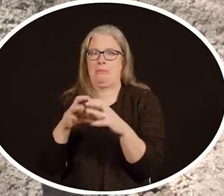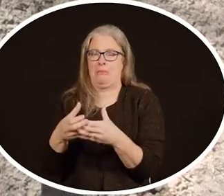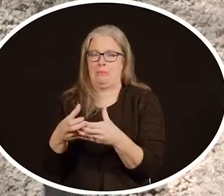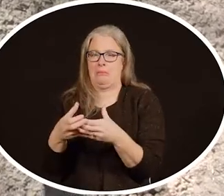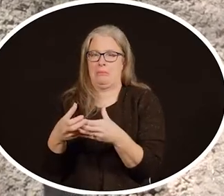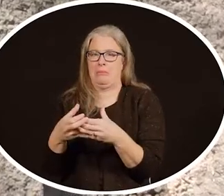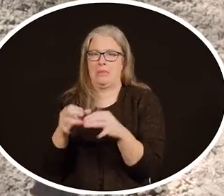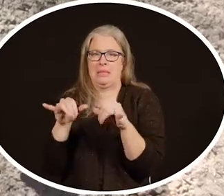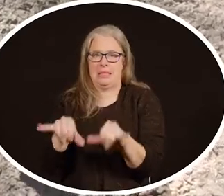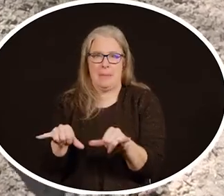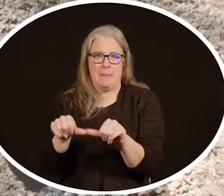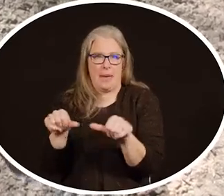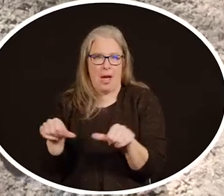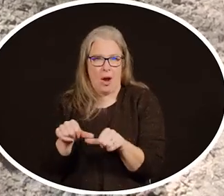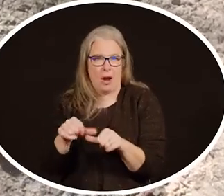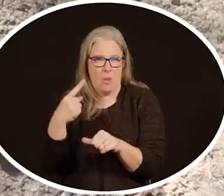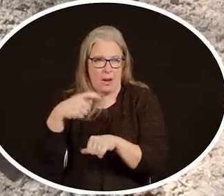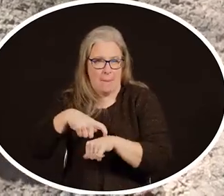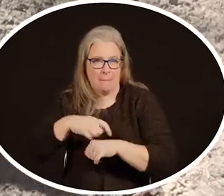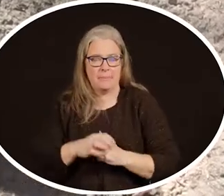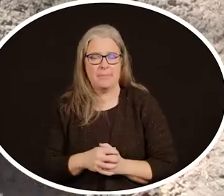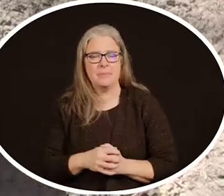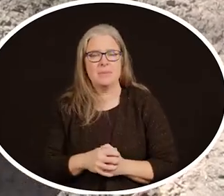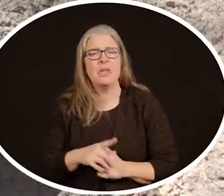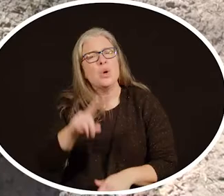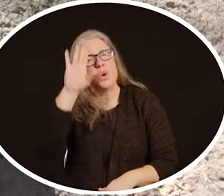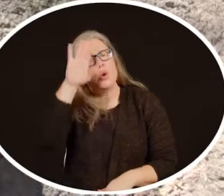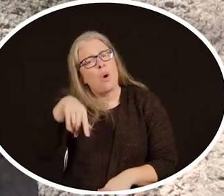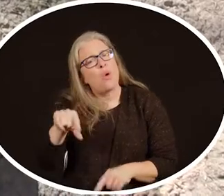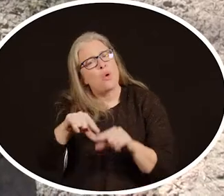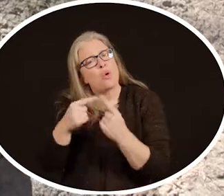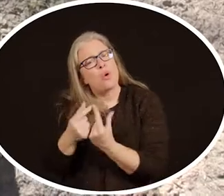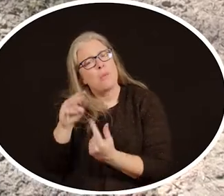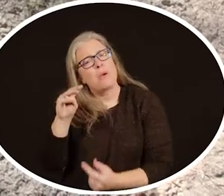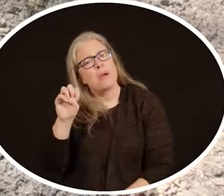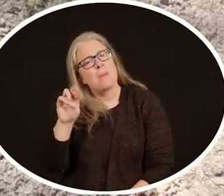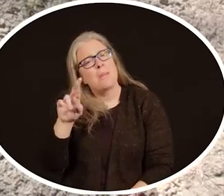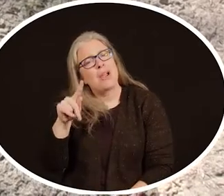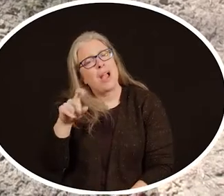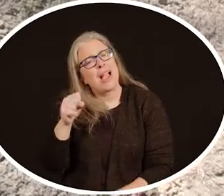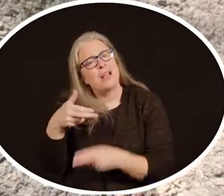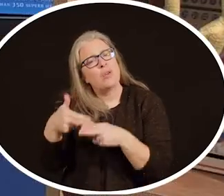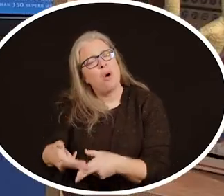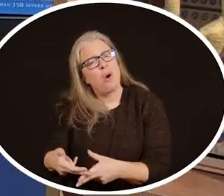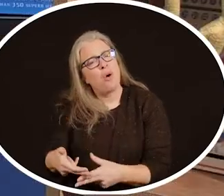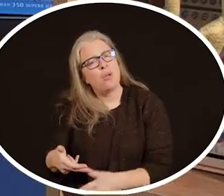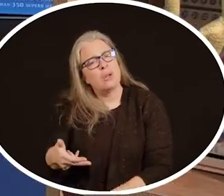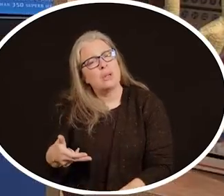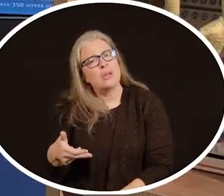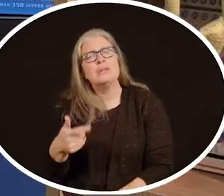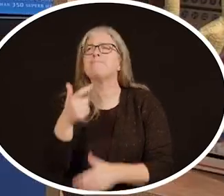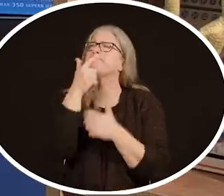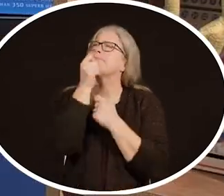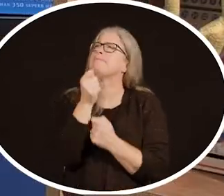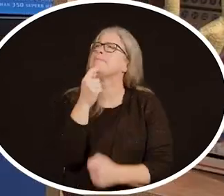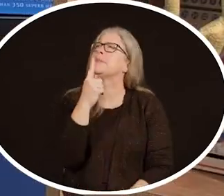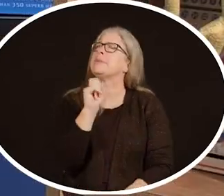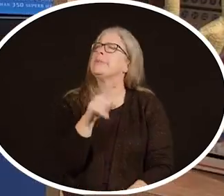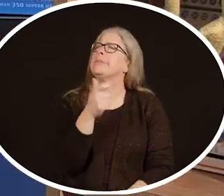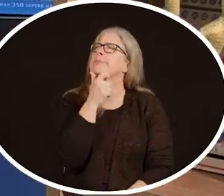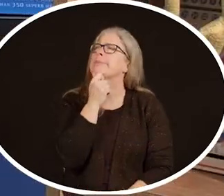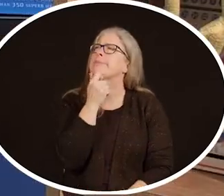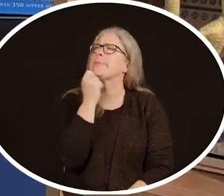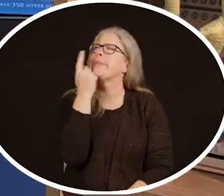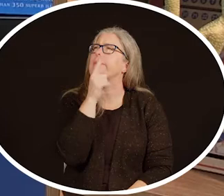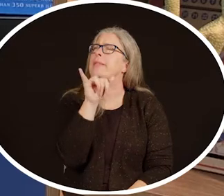them all in the same area at one time. Do you know what a group of meerkats is called? That's an interesting question.